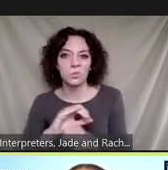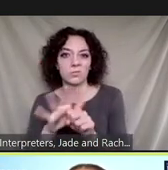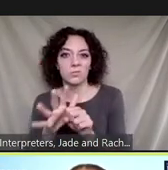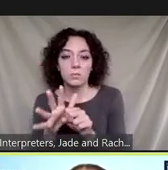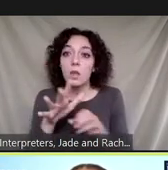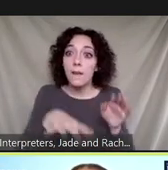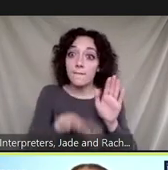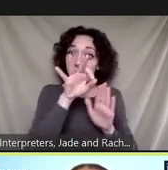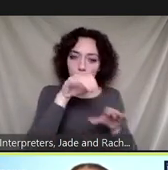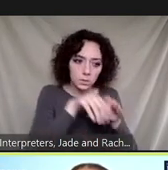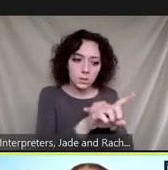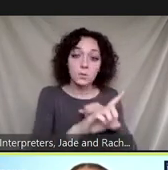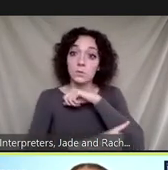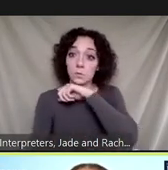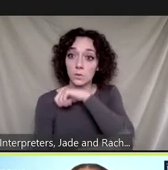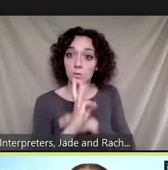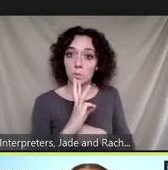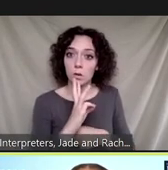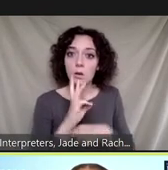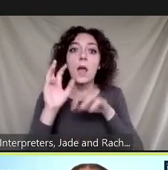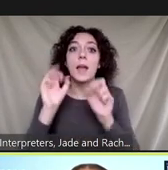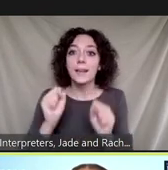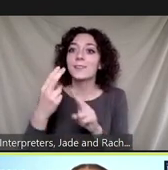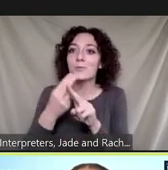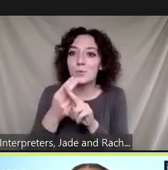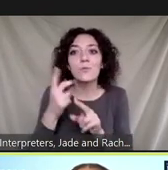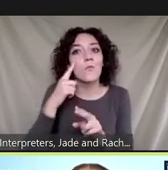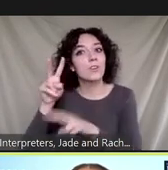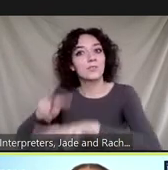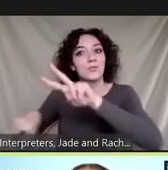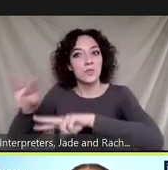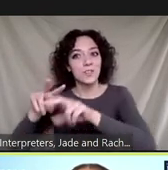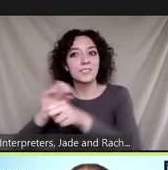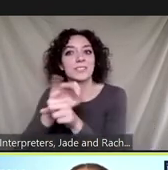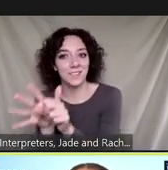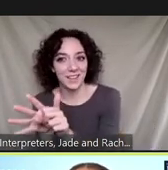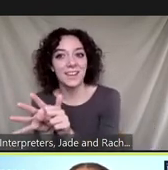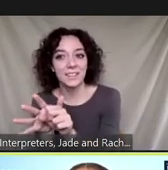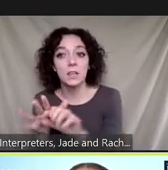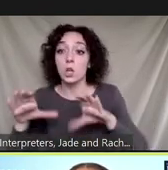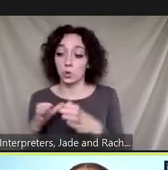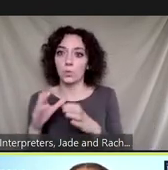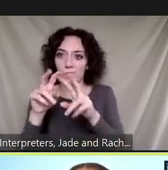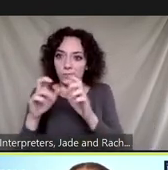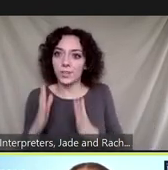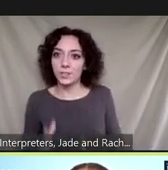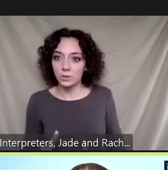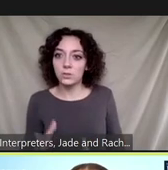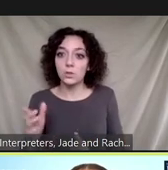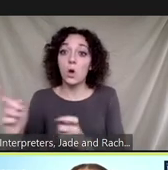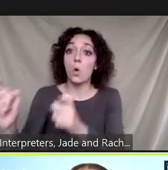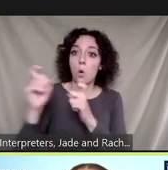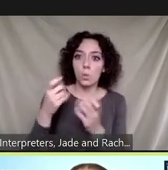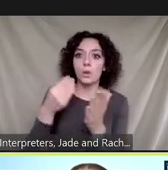a group of researchers and i were awarded nihc funding